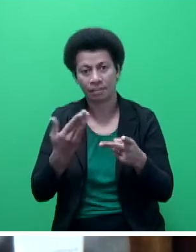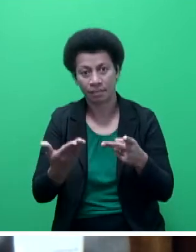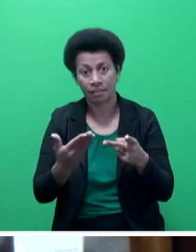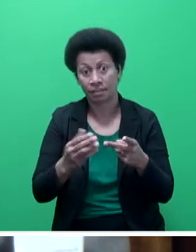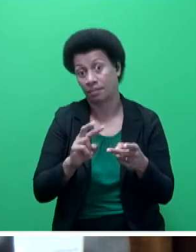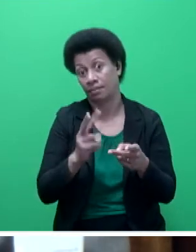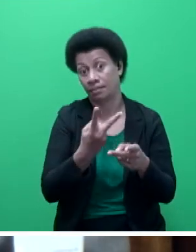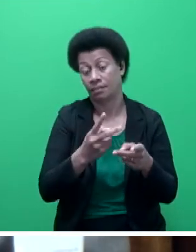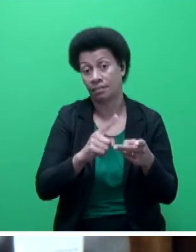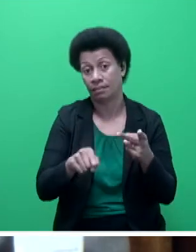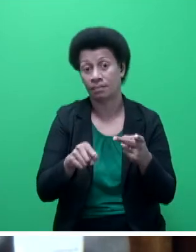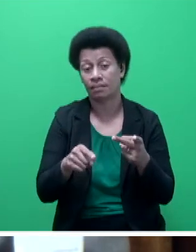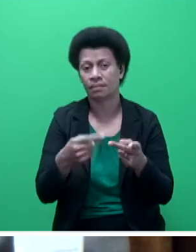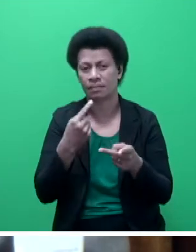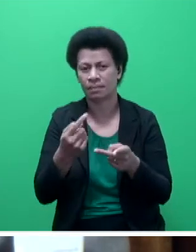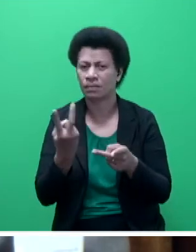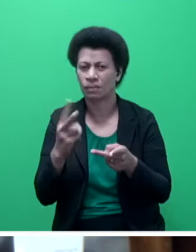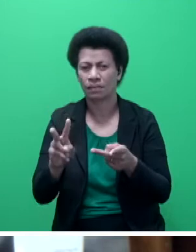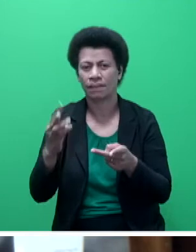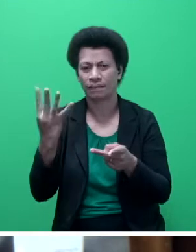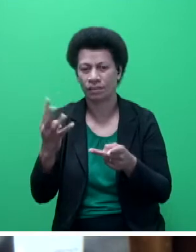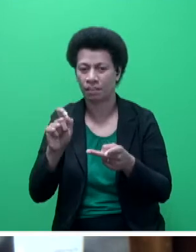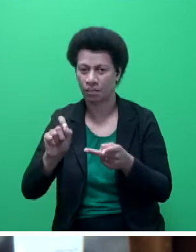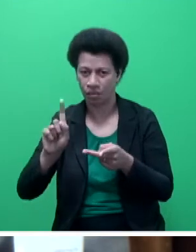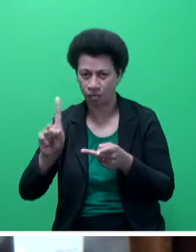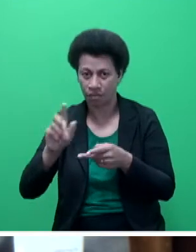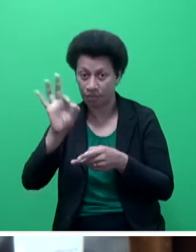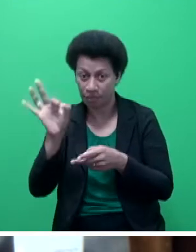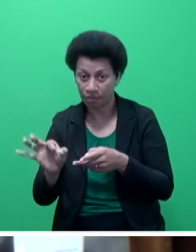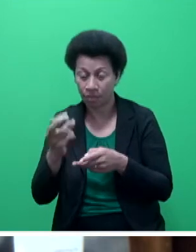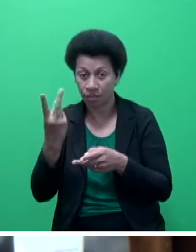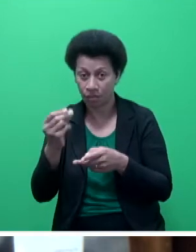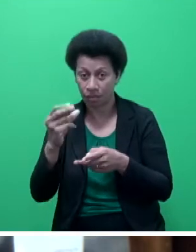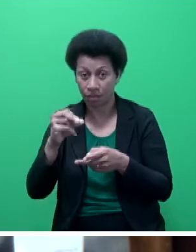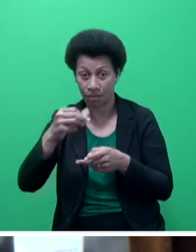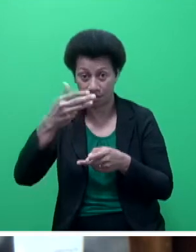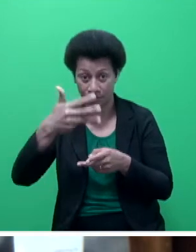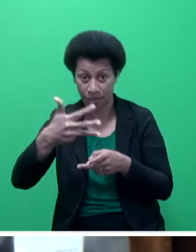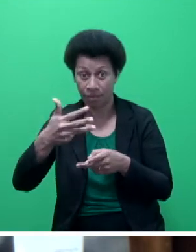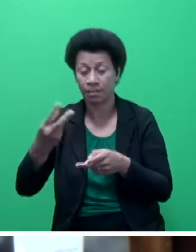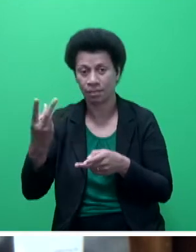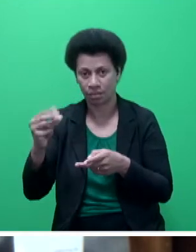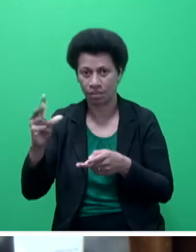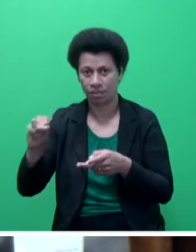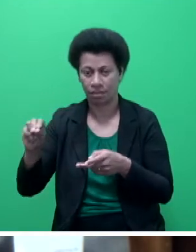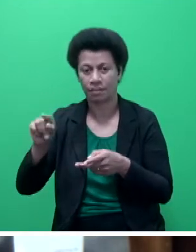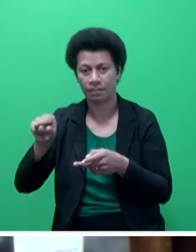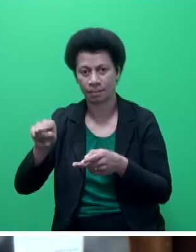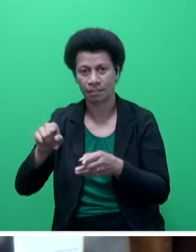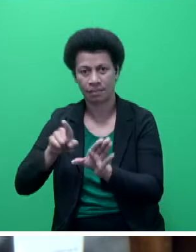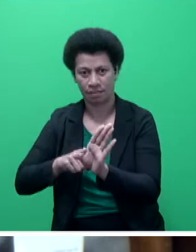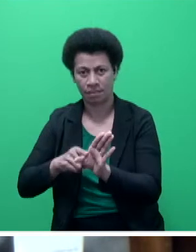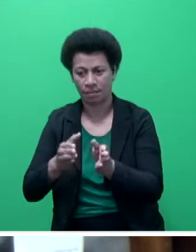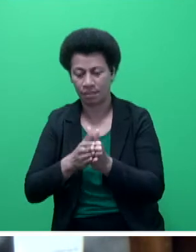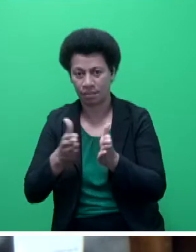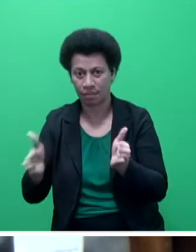stood has always been 24.1 per cent as per the 2019-2020 HIAS. The earlier reported figure of 29.9 per cent was incorrect.